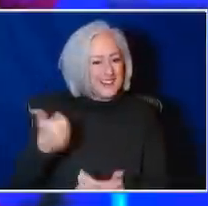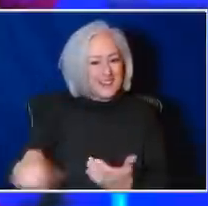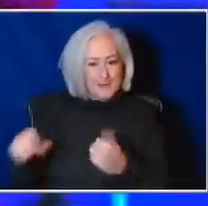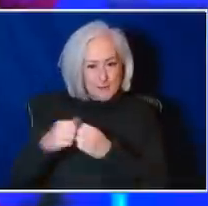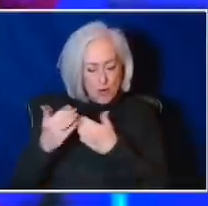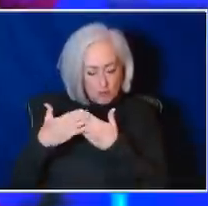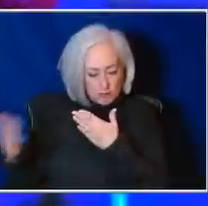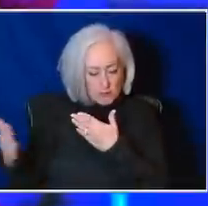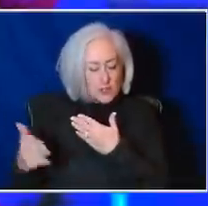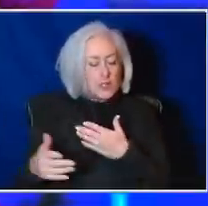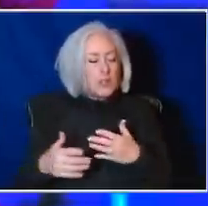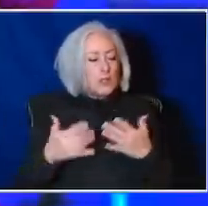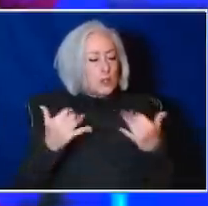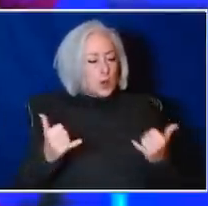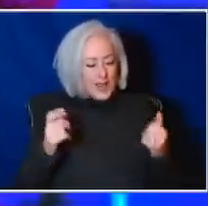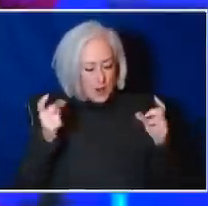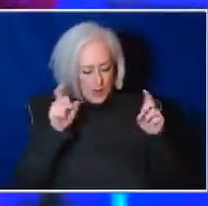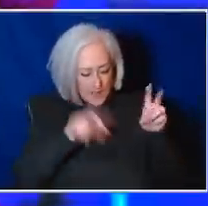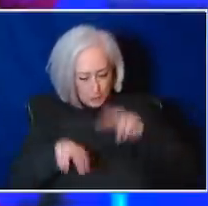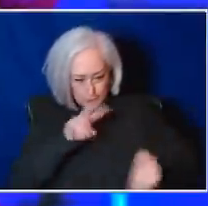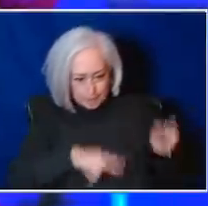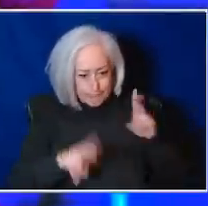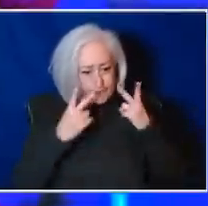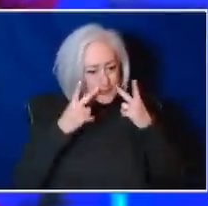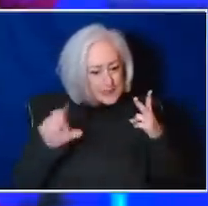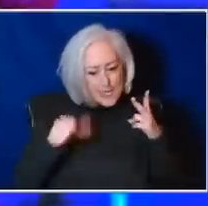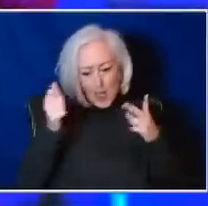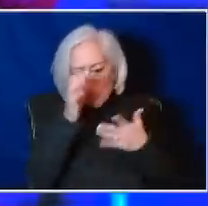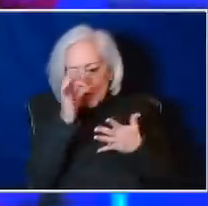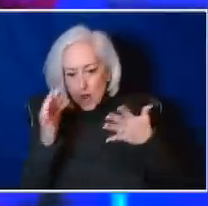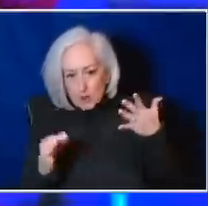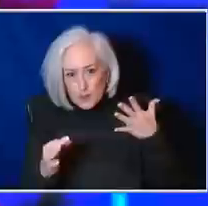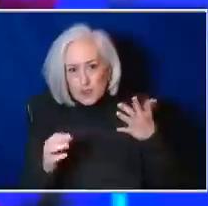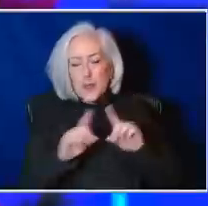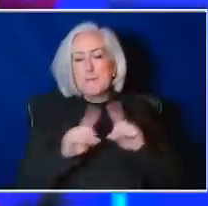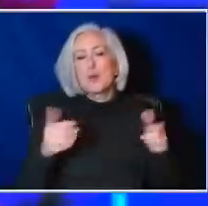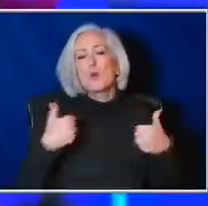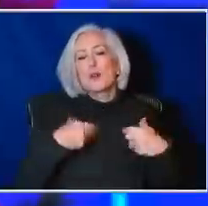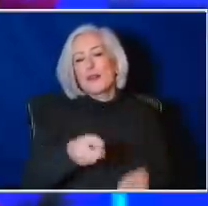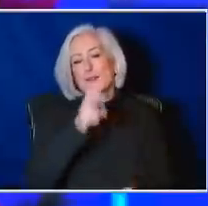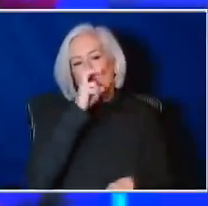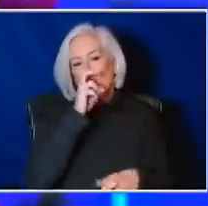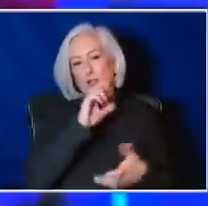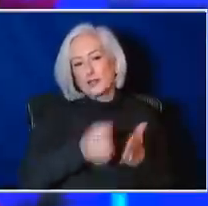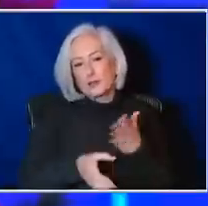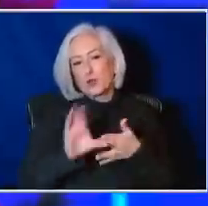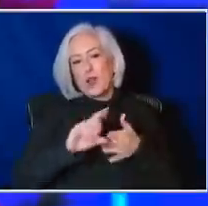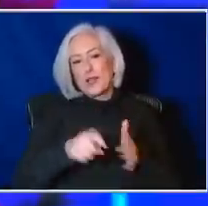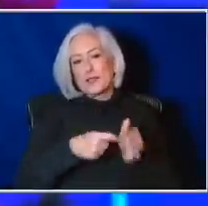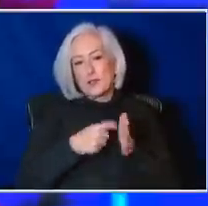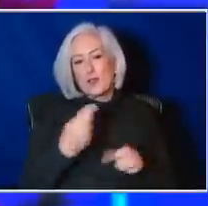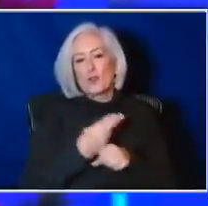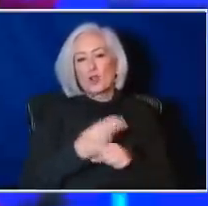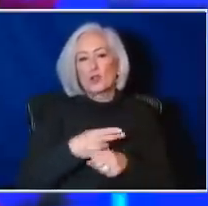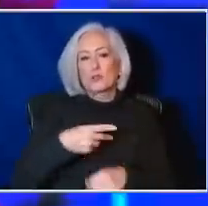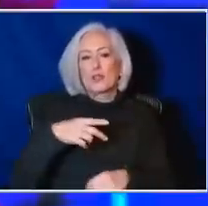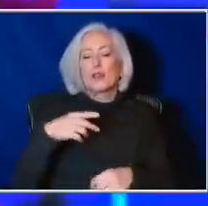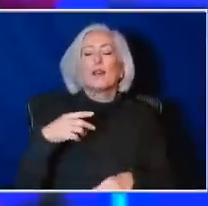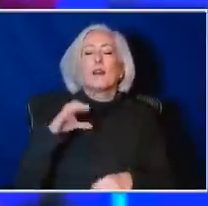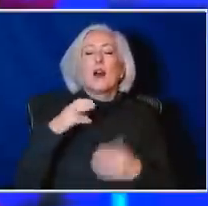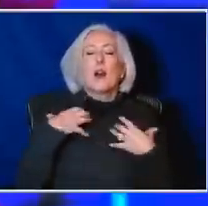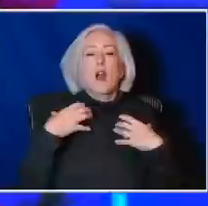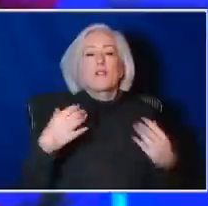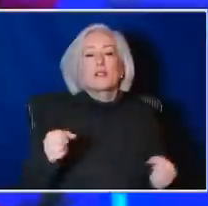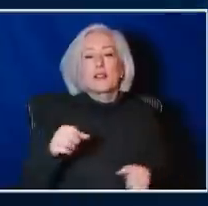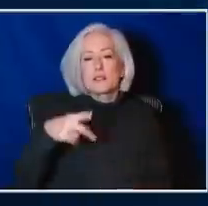explore, but I think there are very strict criteria for using convalescent plasma as a therapy, and I'd certainly like